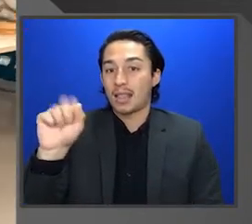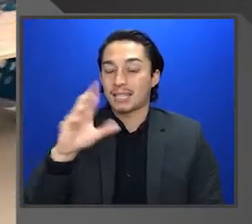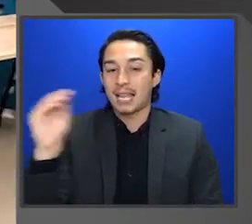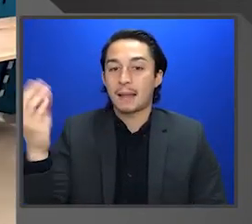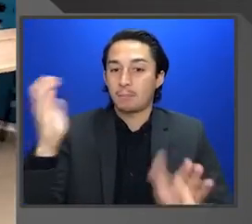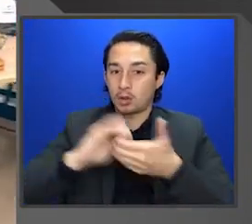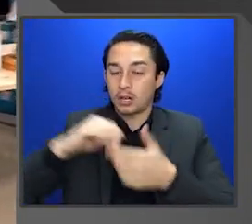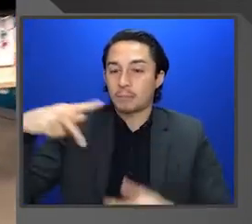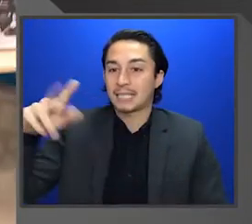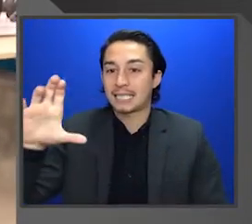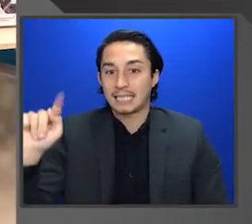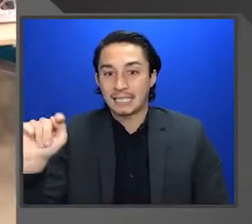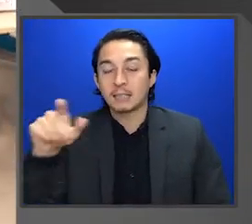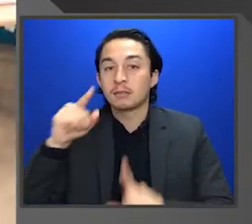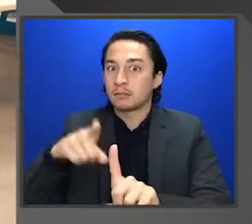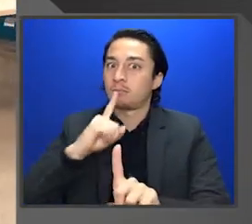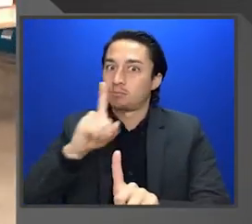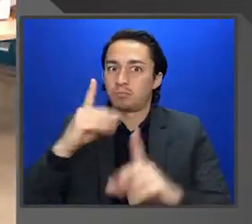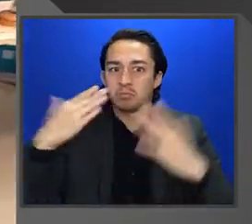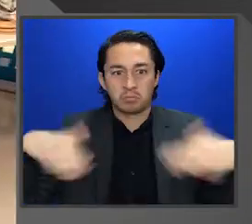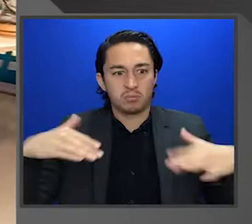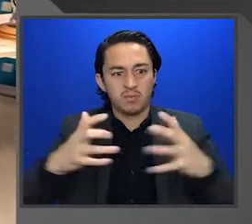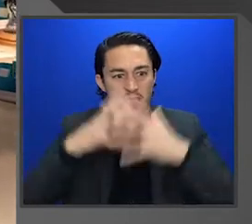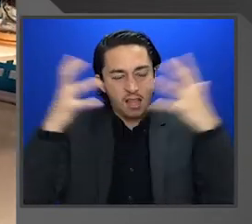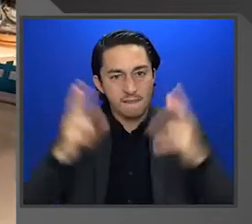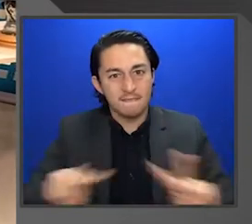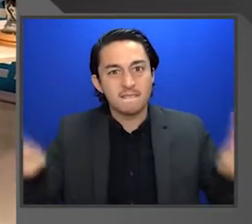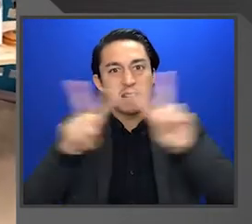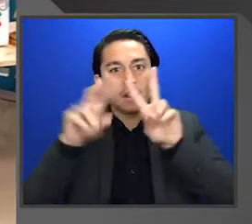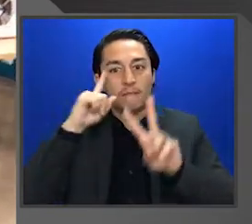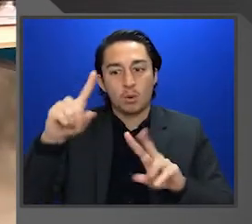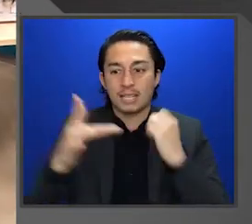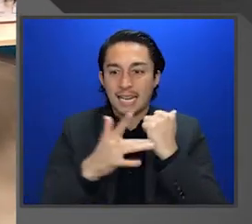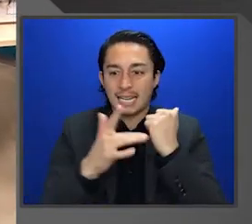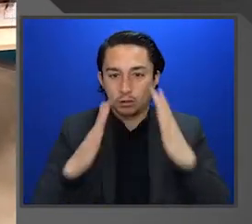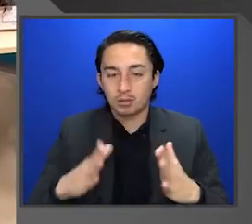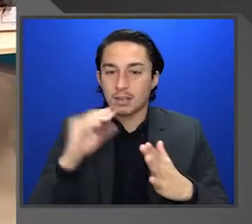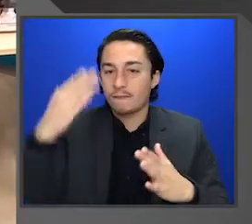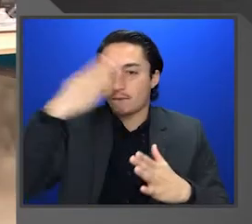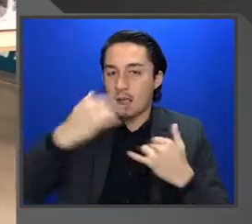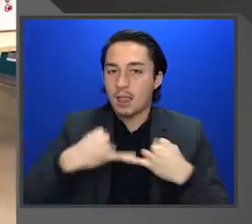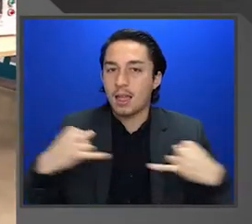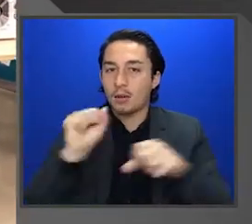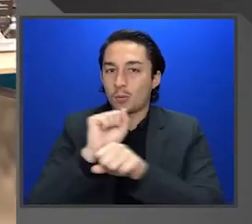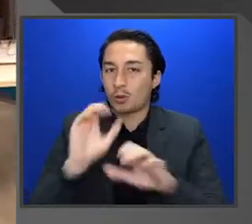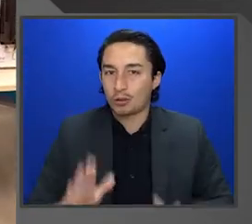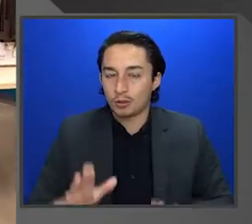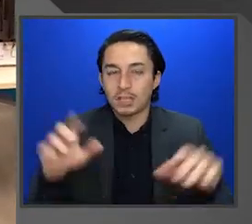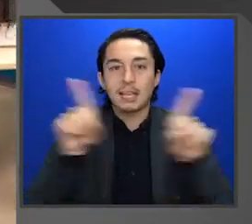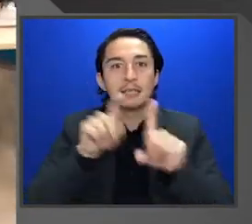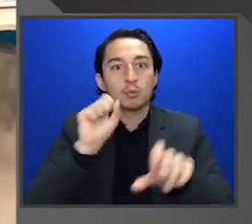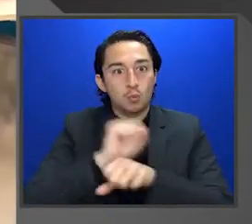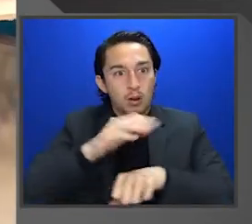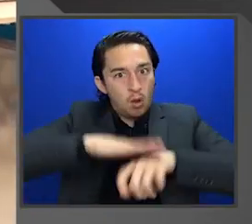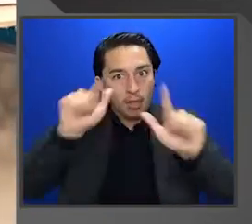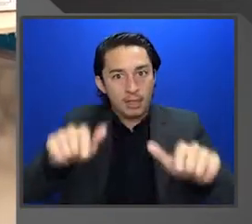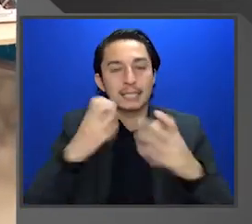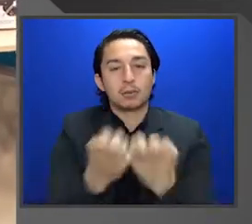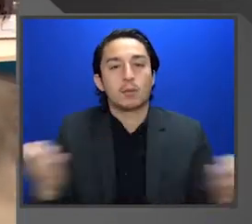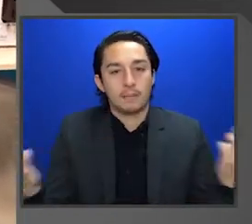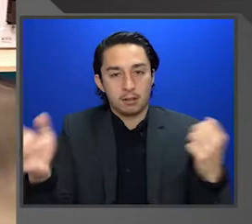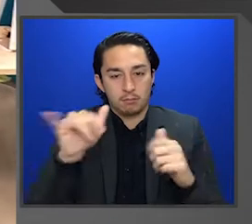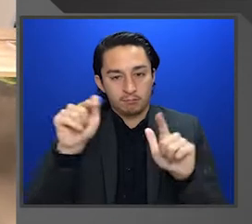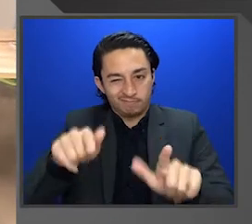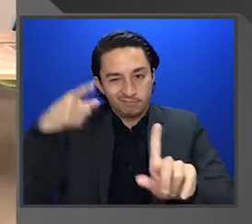PTC can really drive a tremendous amount of value for technicians and frontline workers as they are working on equipment such as this